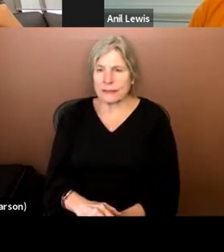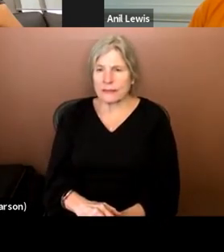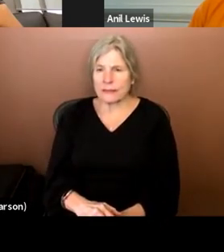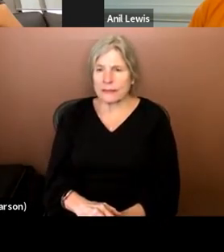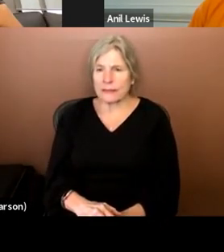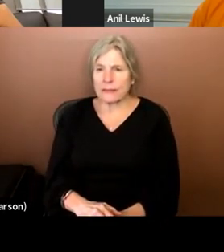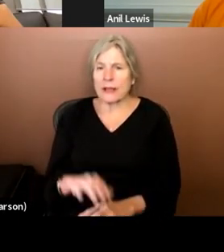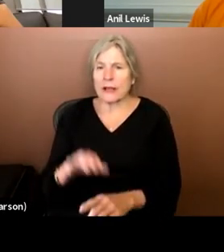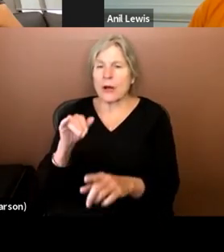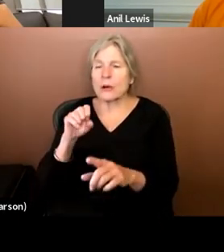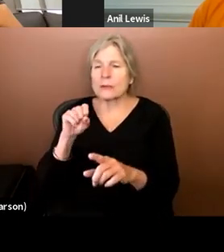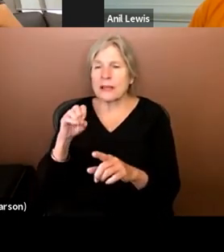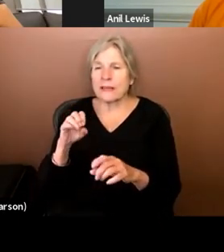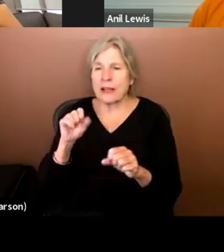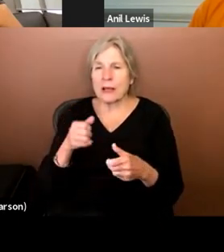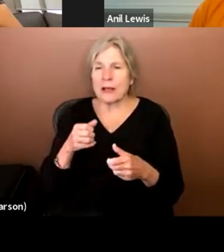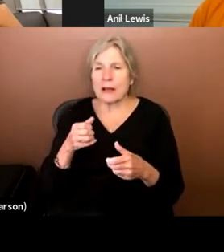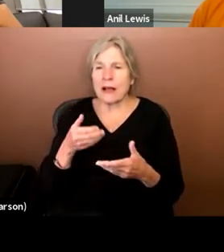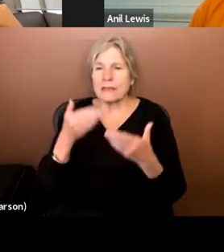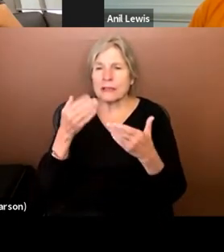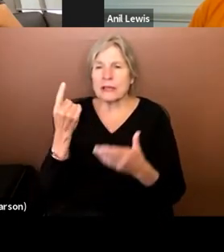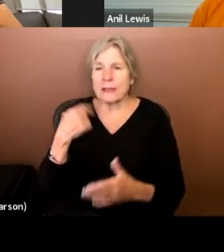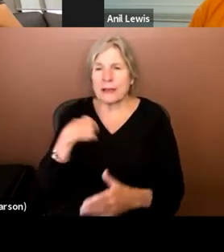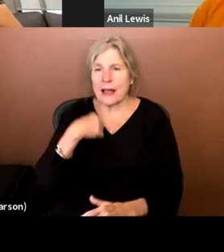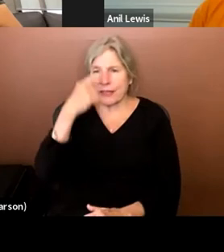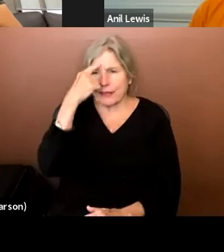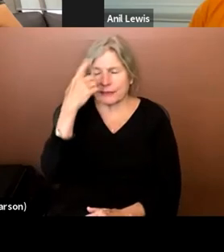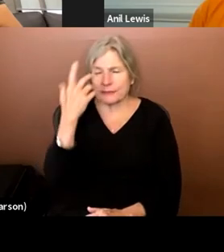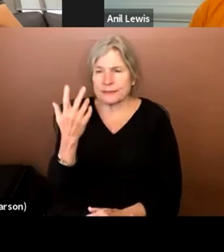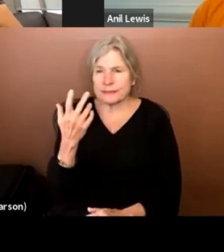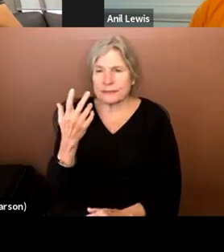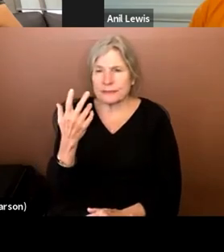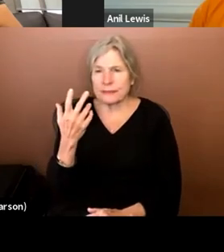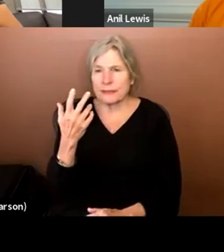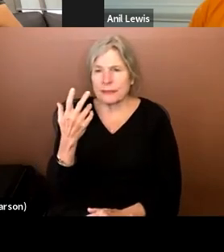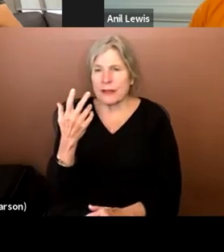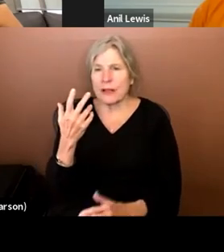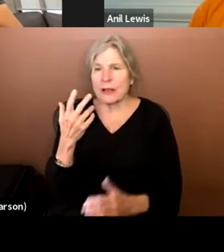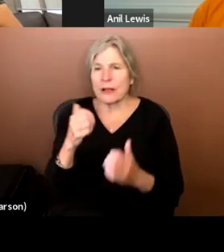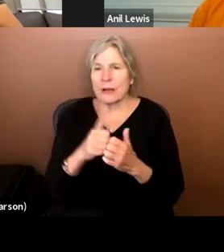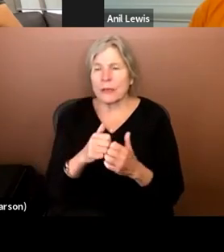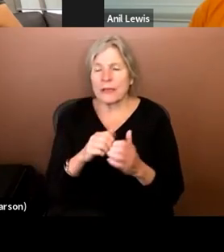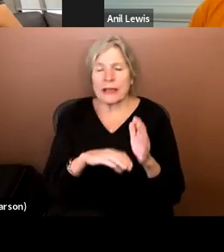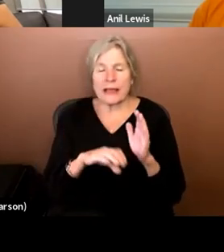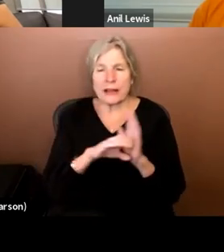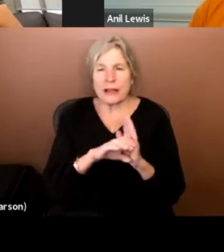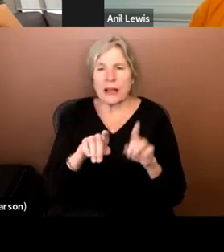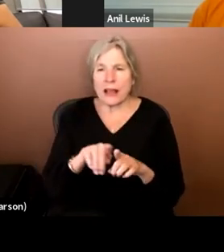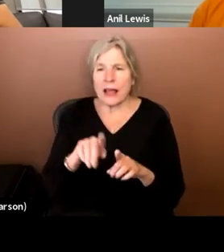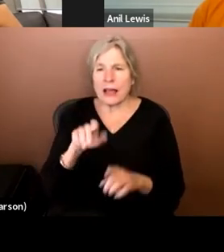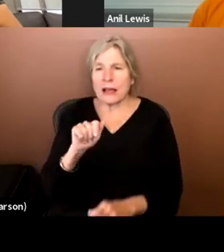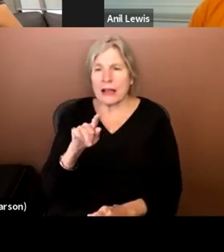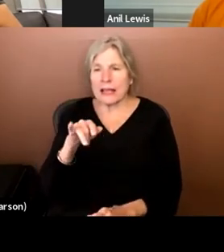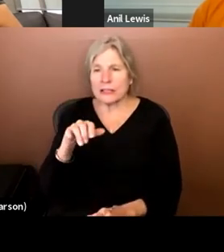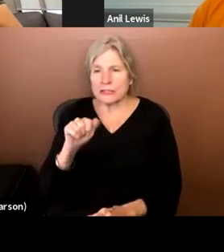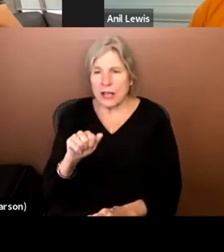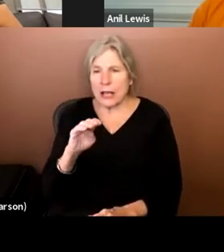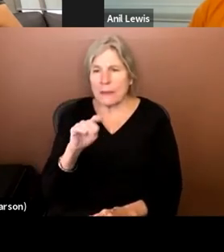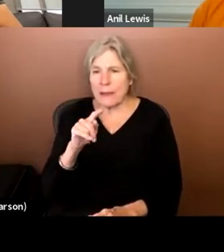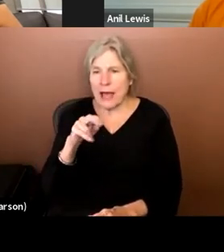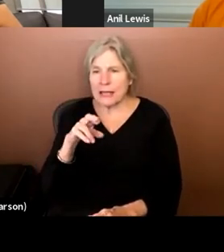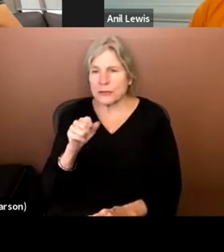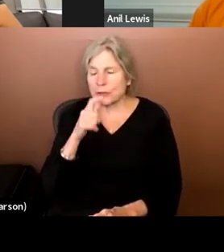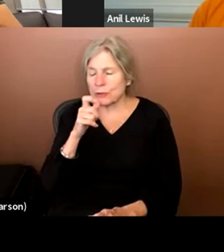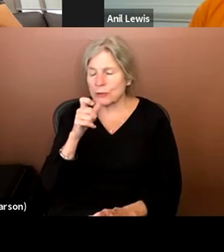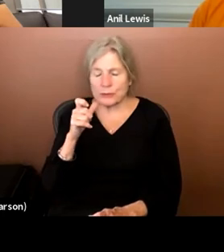If I can maybe offer, offer something, I think, um, in the case of a character like Alicia Masters, who has been around,